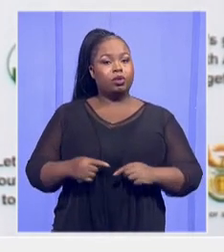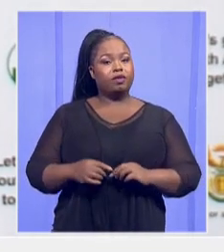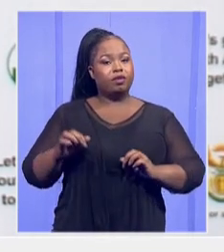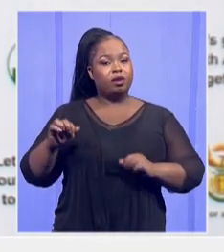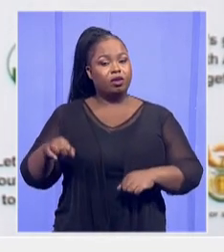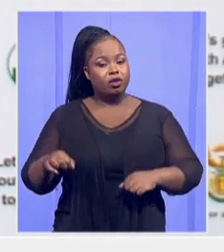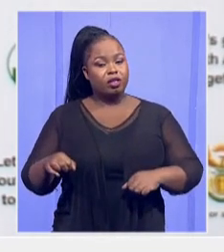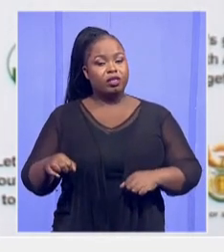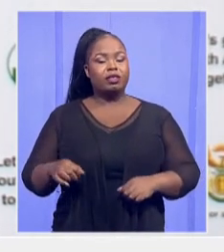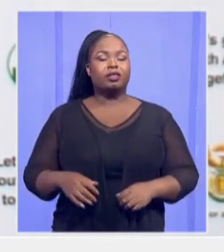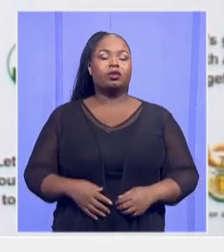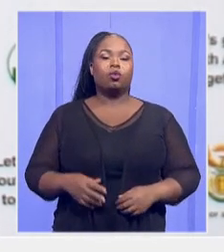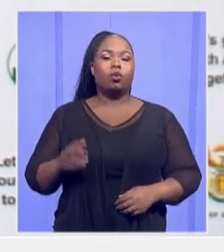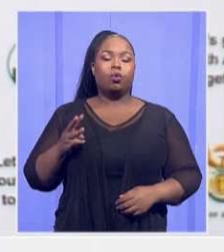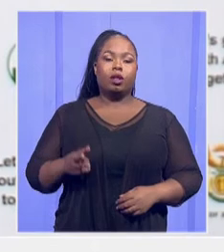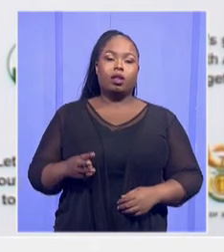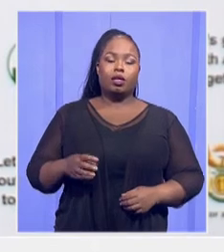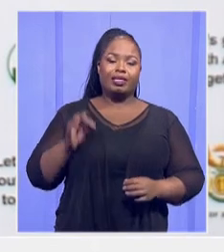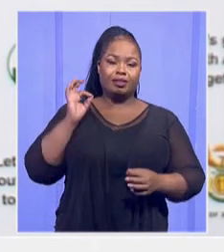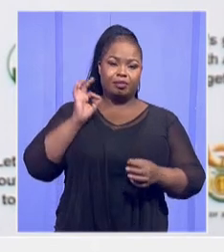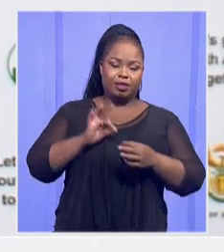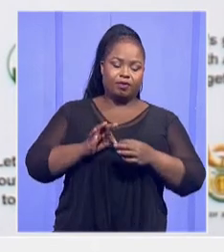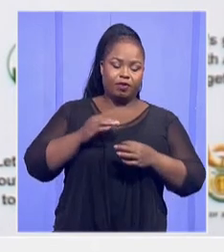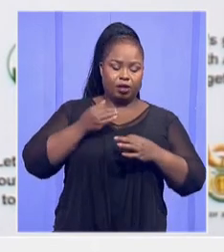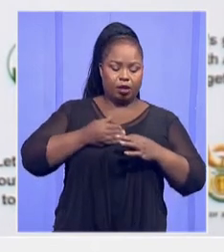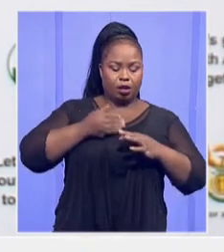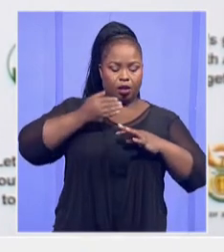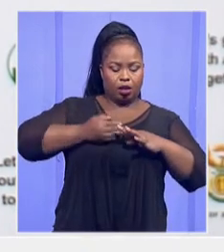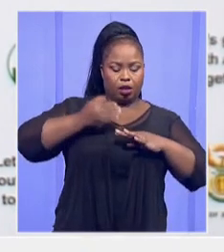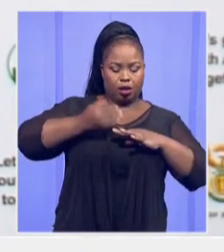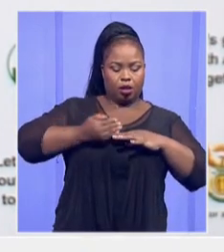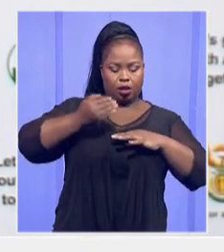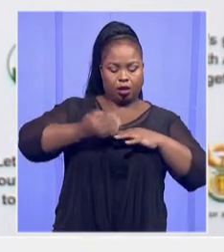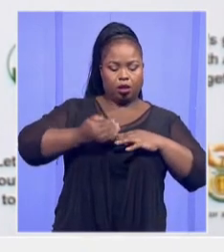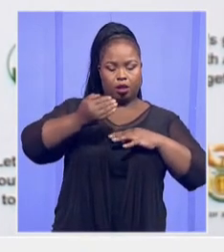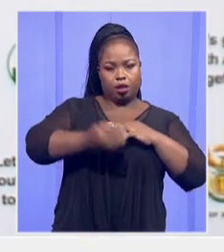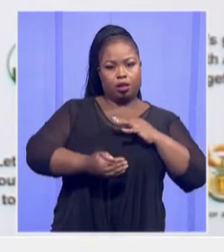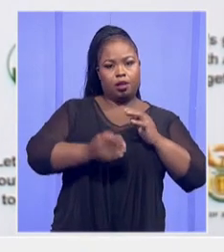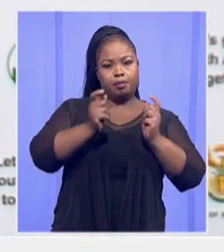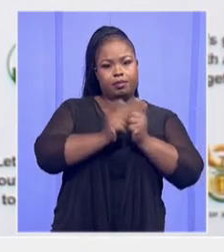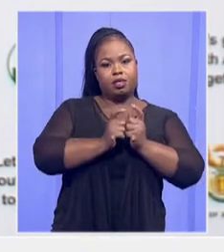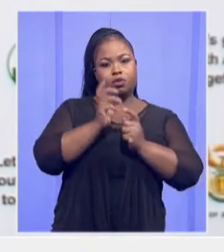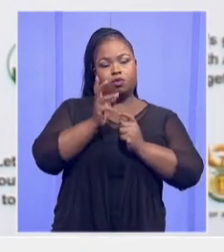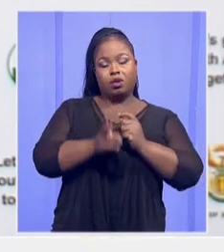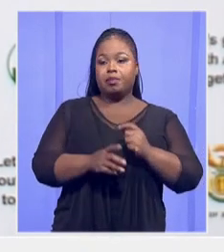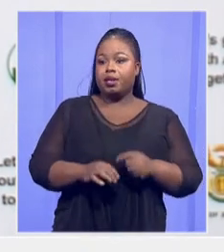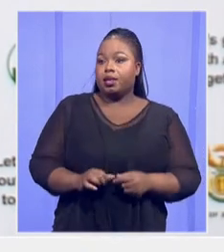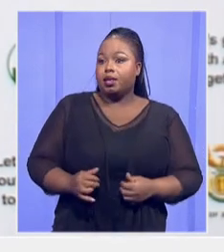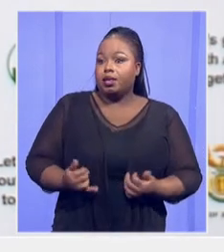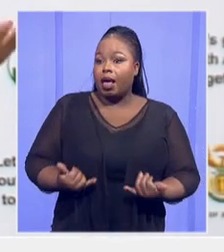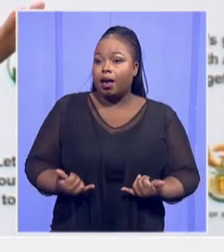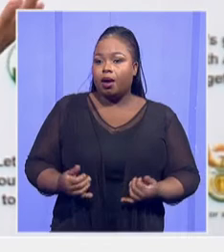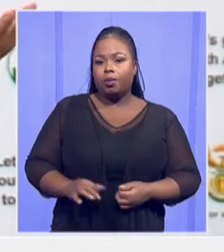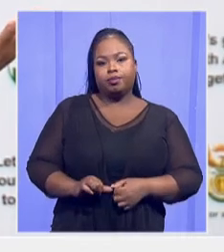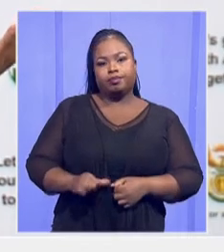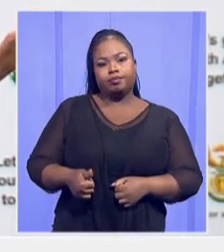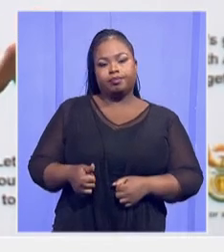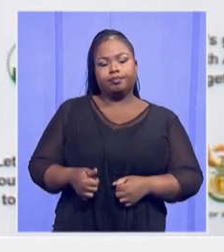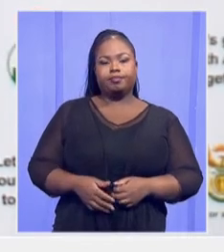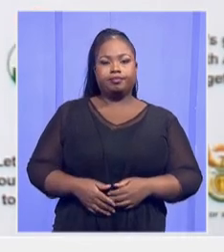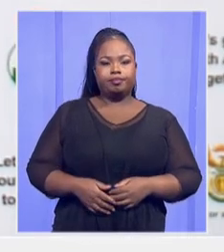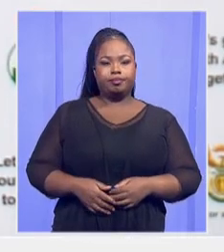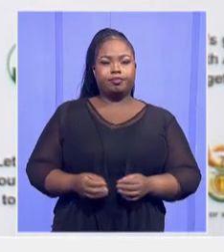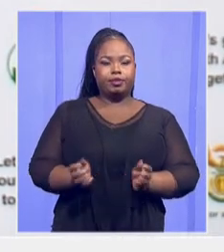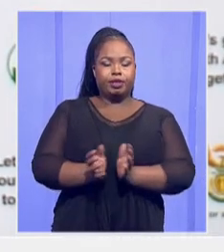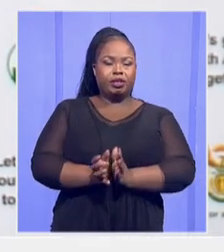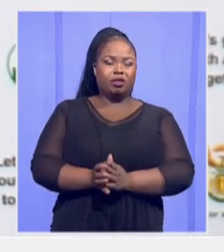with them on specific intervals. We are now due for the next meeting with them. We met them towards the end of the year